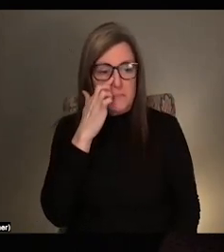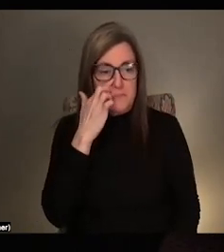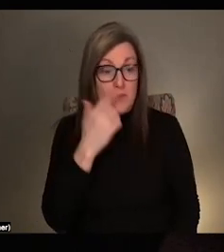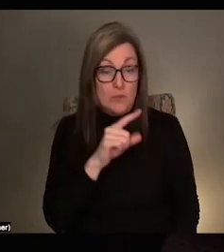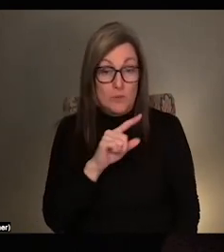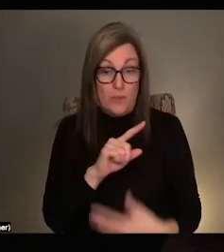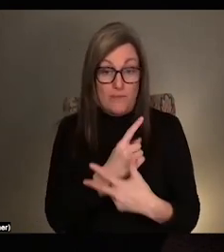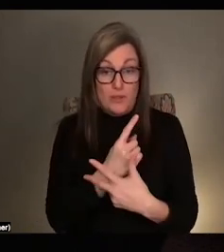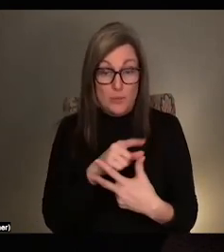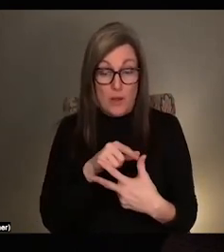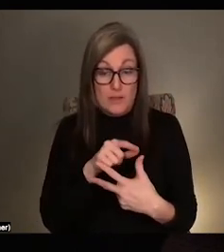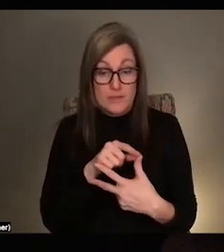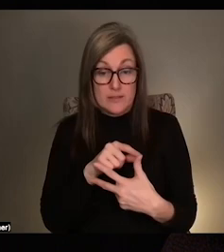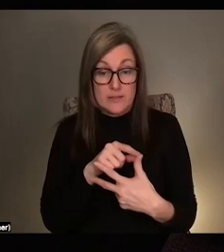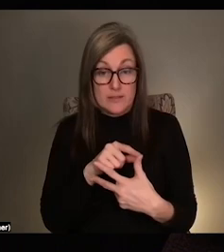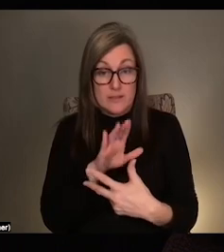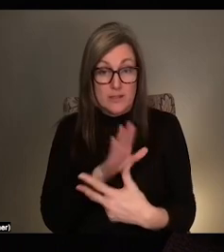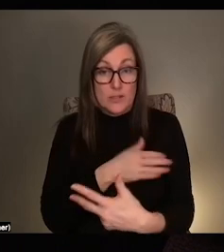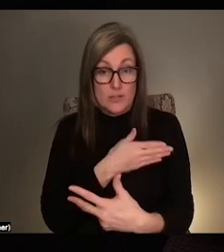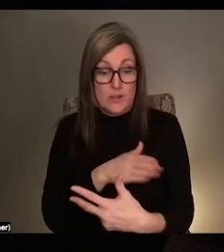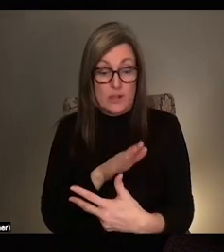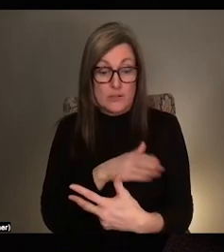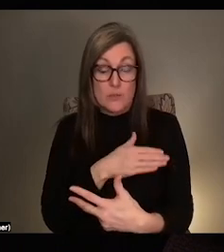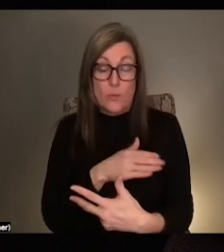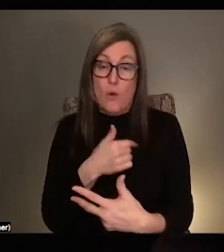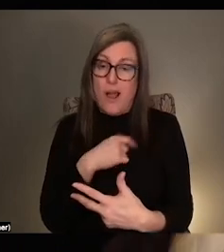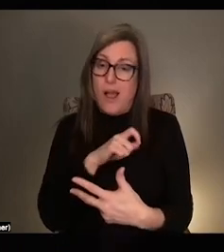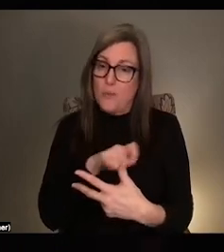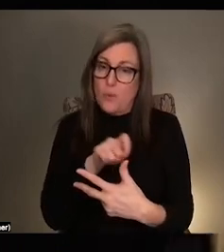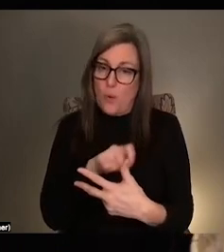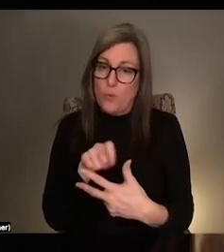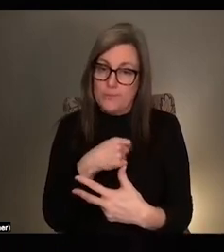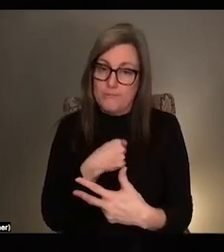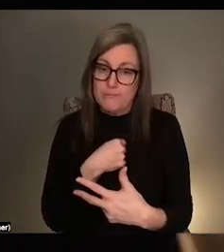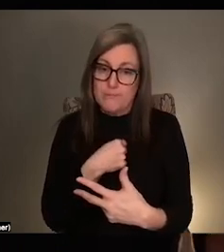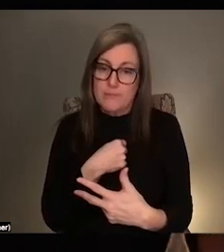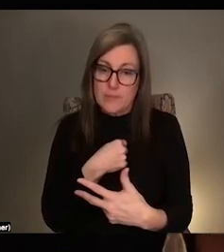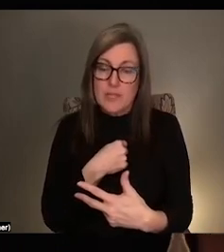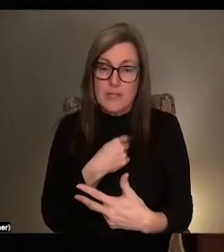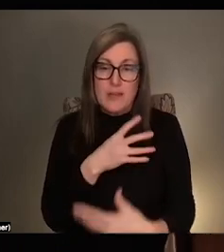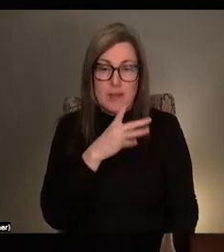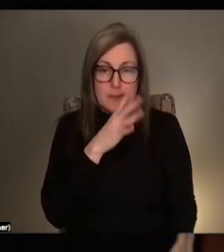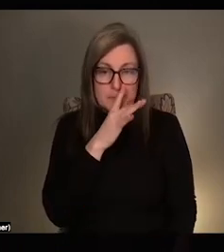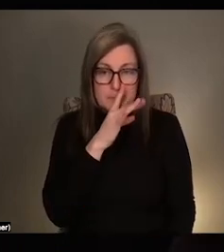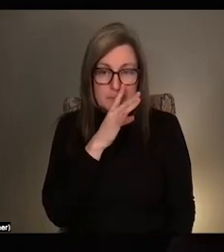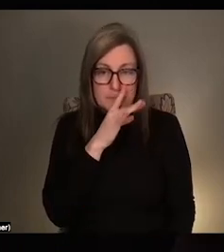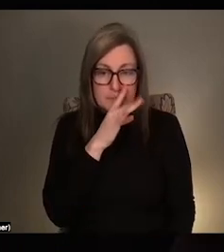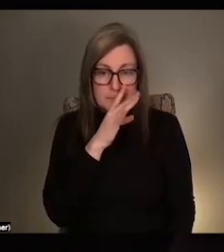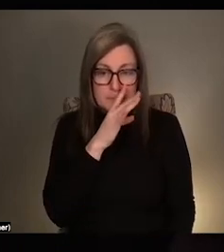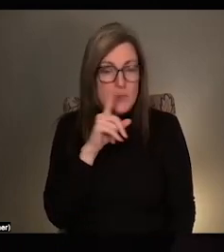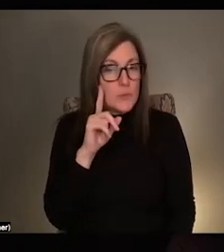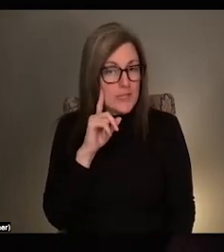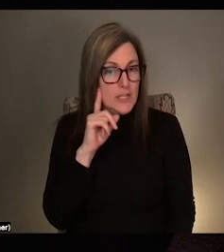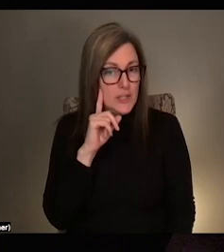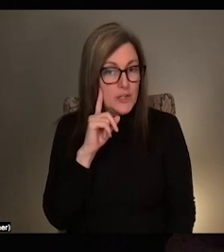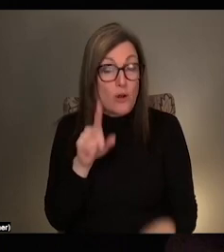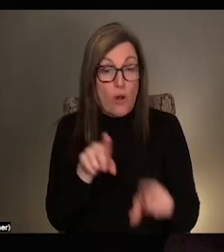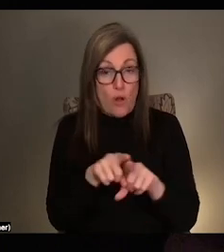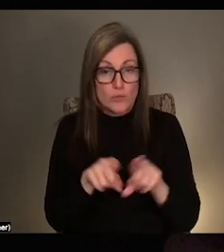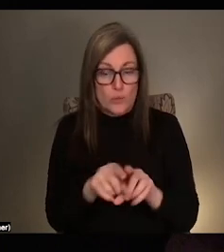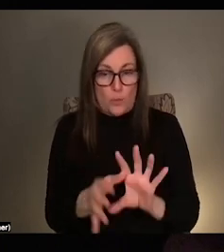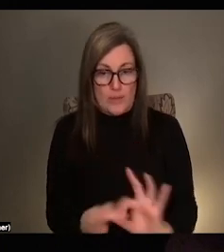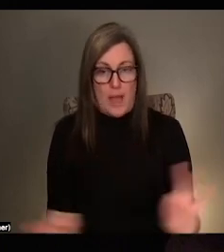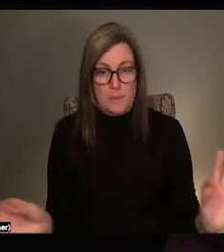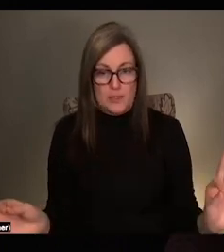is a score that I wrote that is recited and spoken so you can hear it. And it's also written as a caption